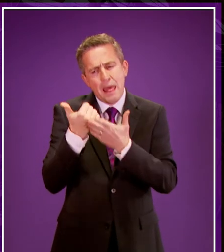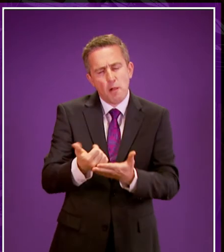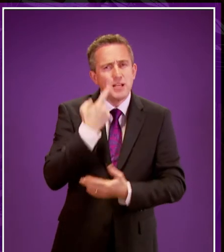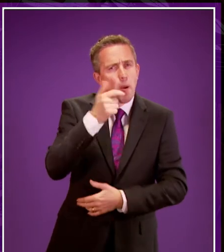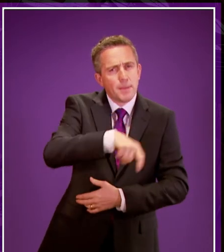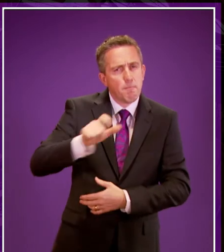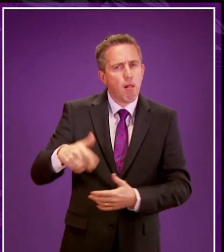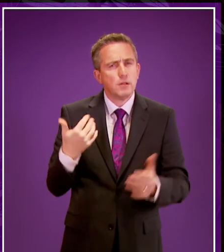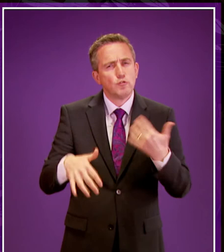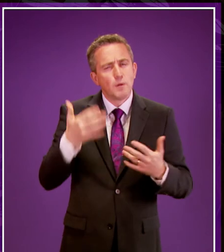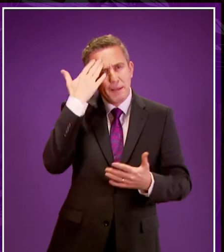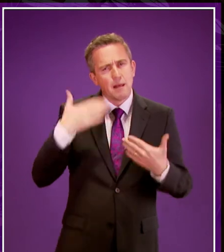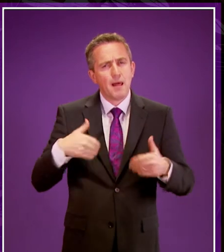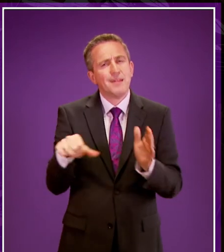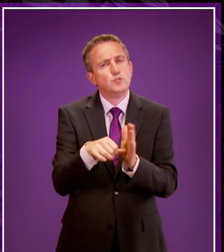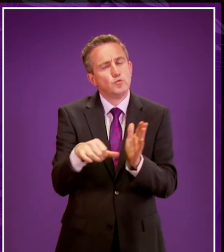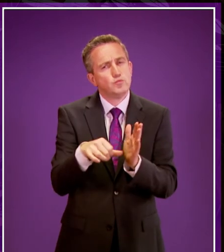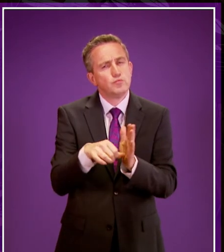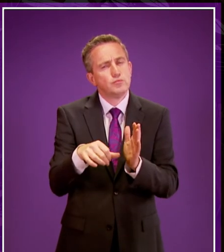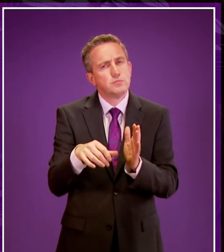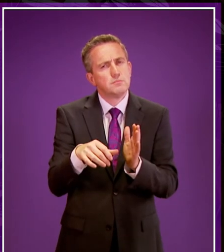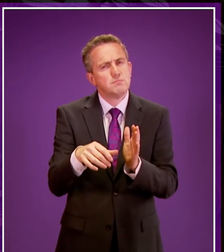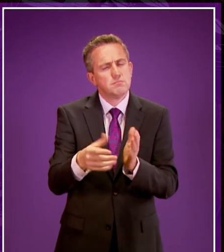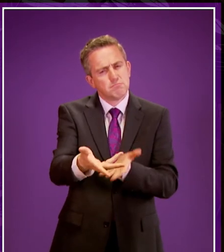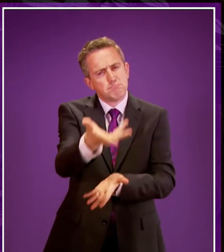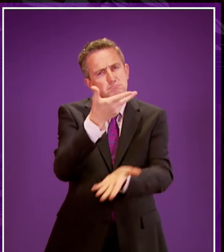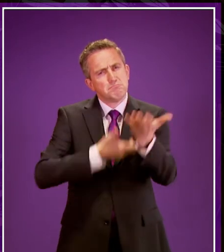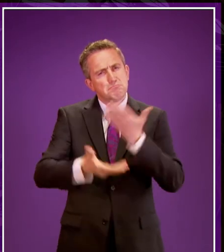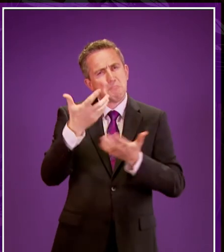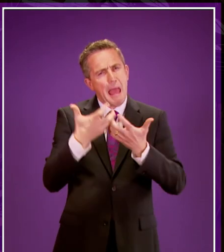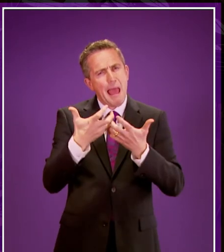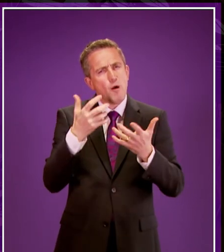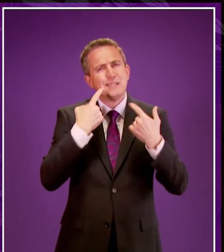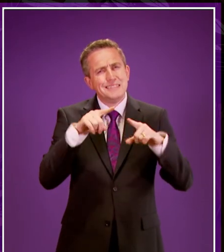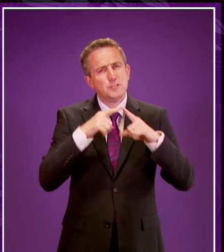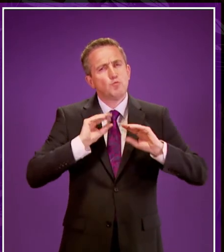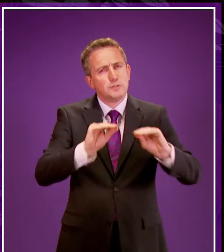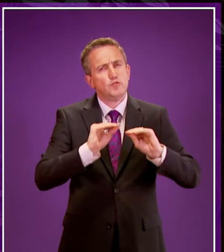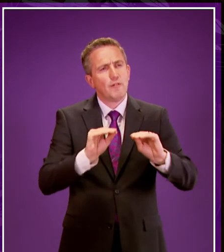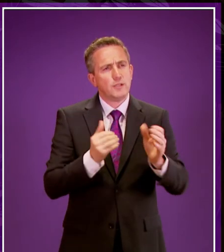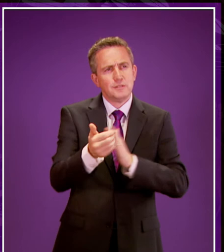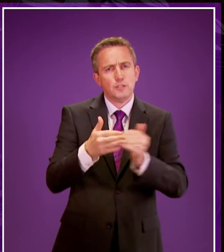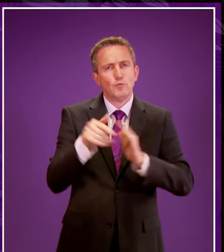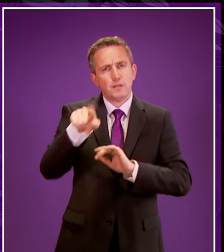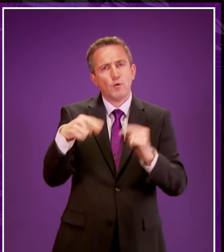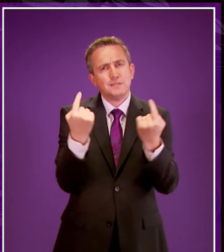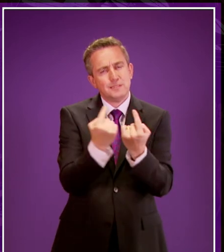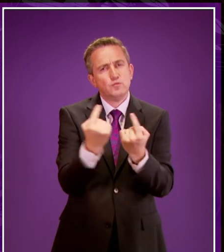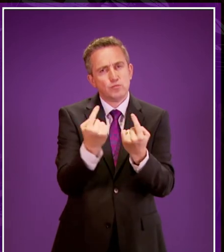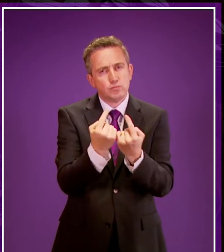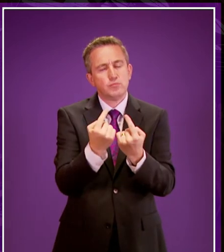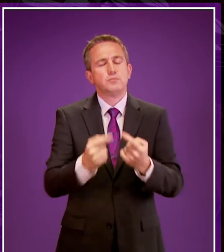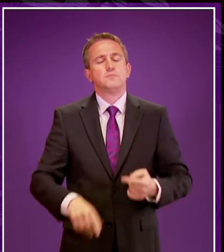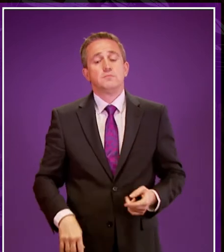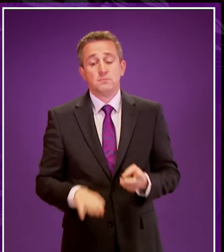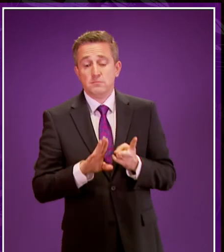young people with mental health issues. Can you just tell us a little bit about how you're going to train teachers to deal with this very important issue? And